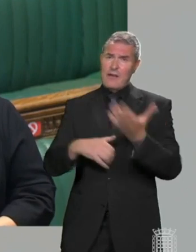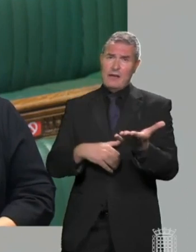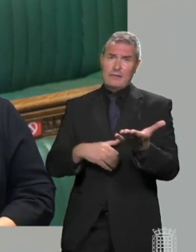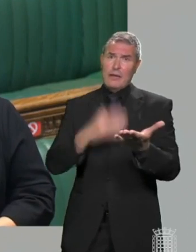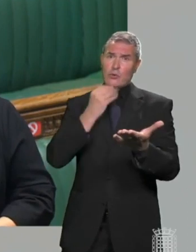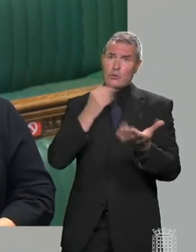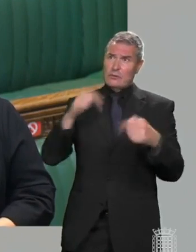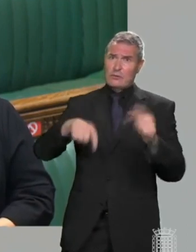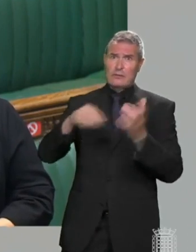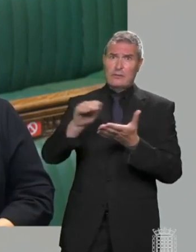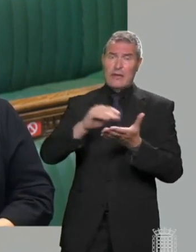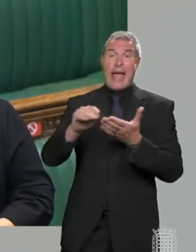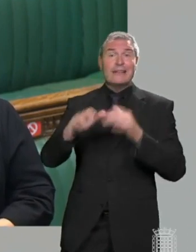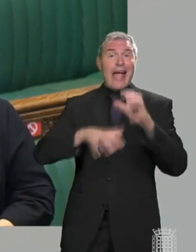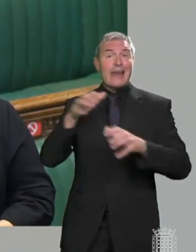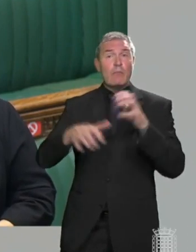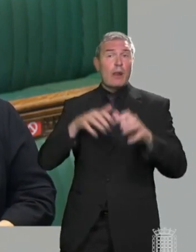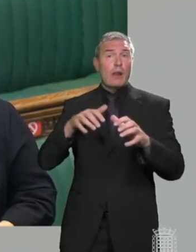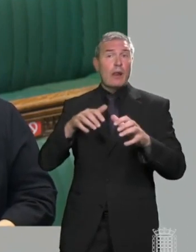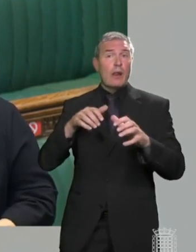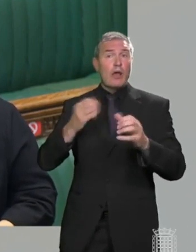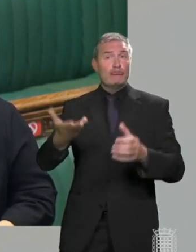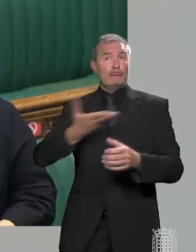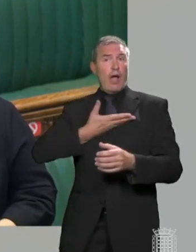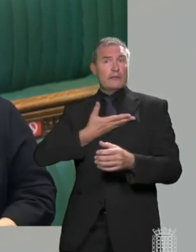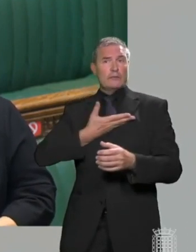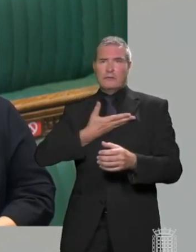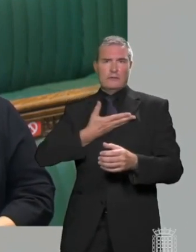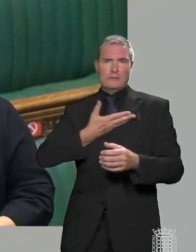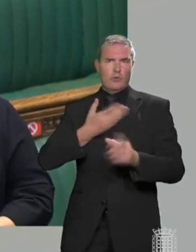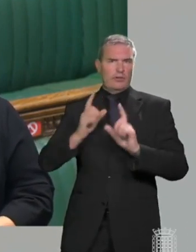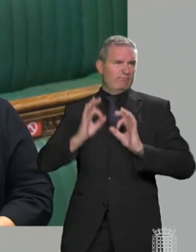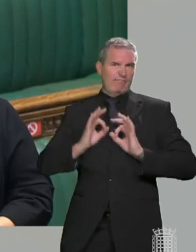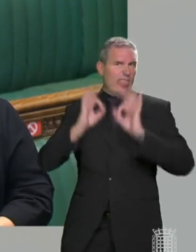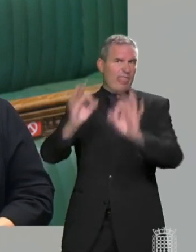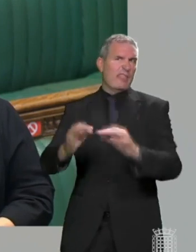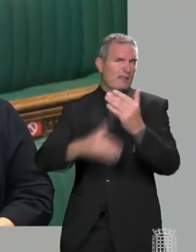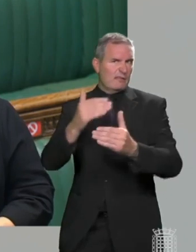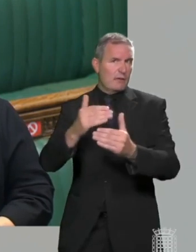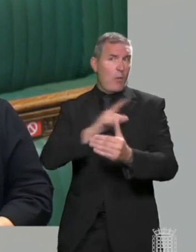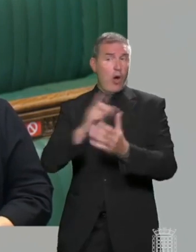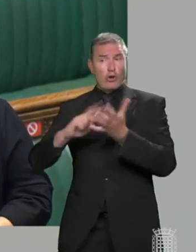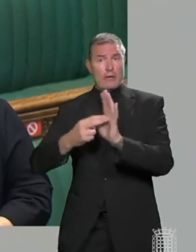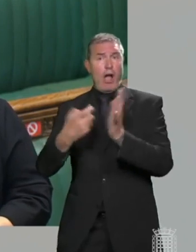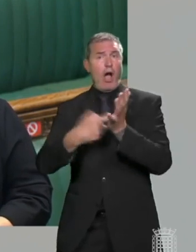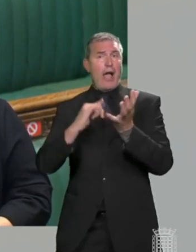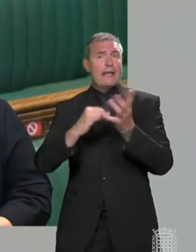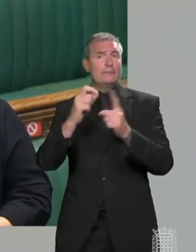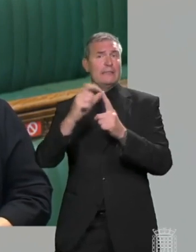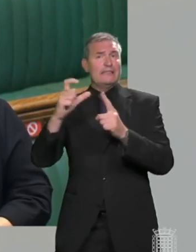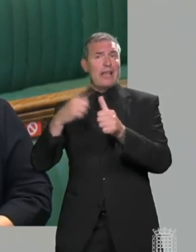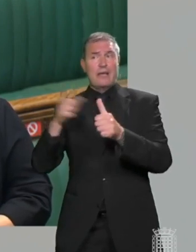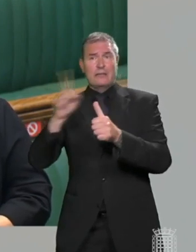and it will set animal welfare standards back by decades. The RSPCA have said that the Prime Minister's